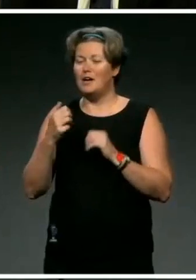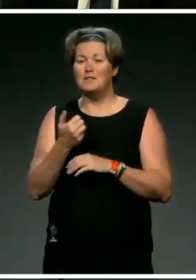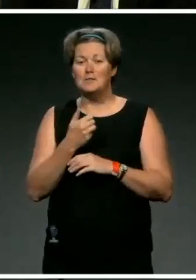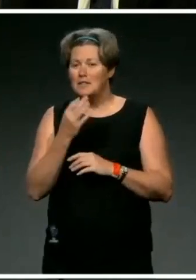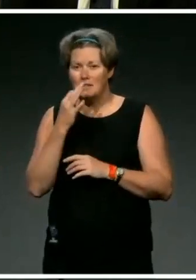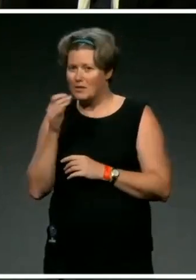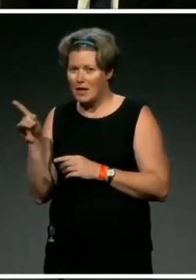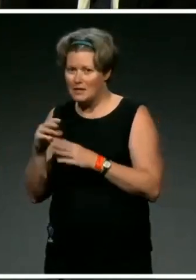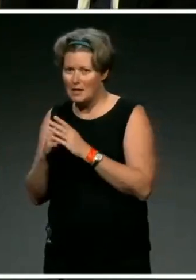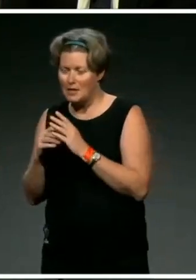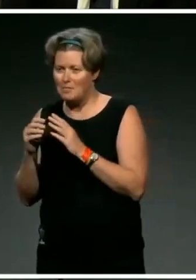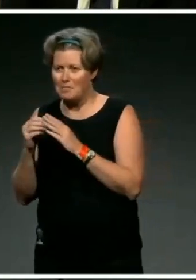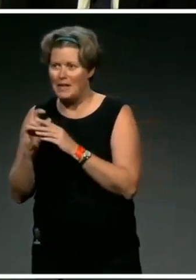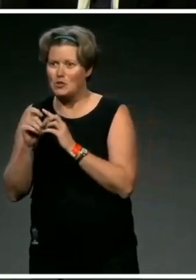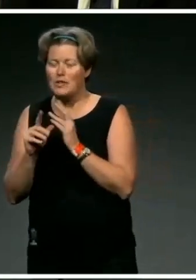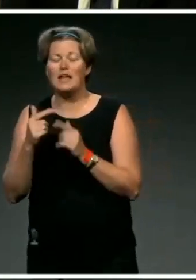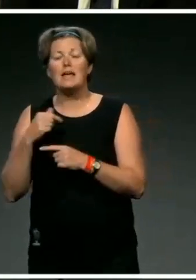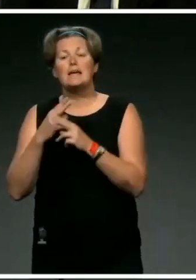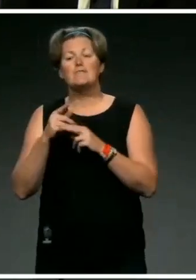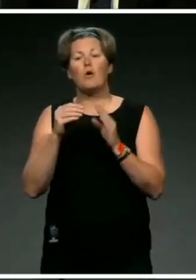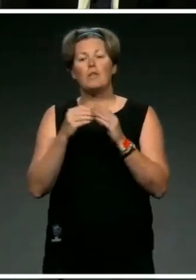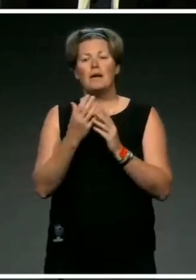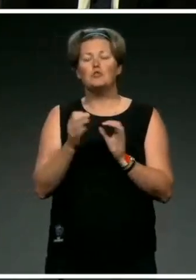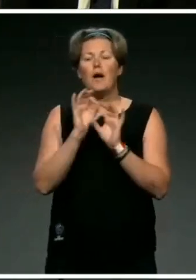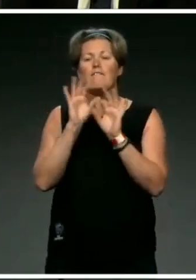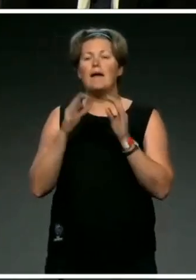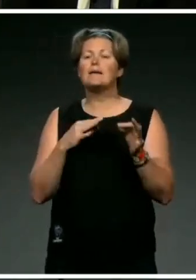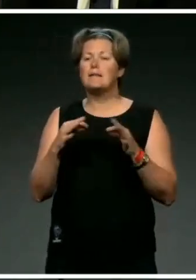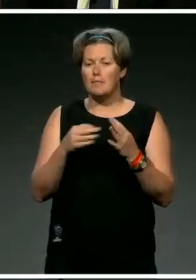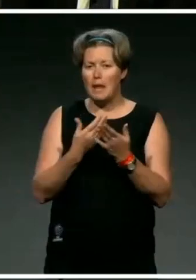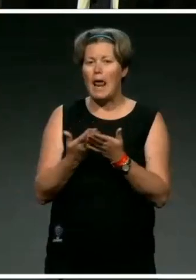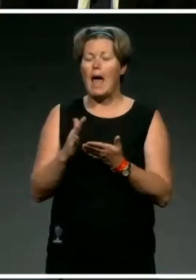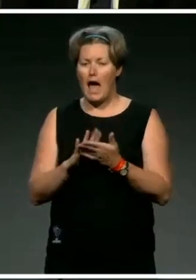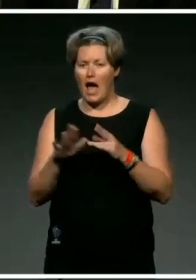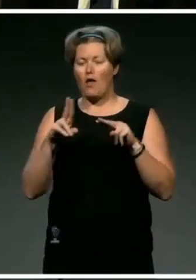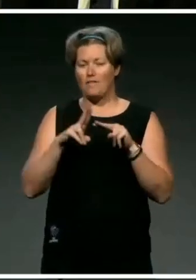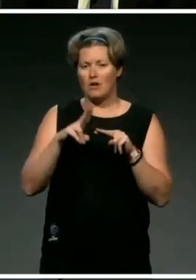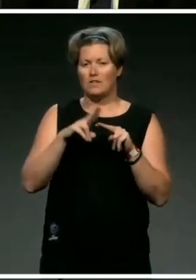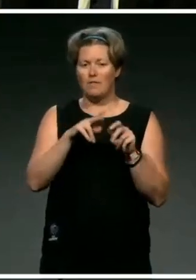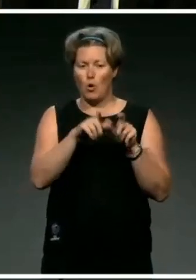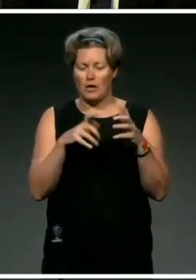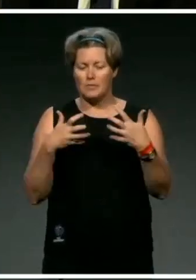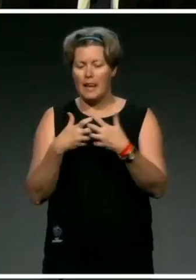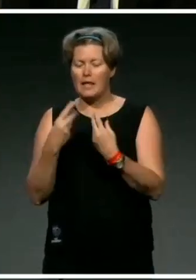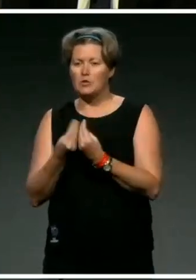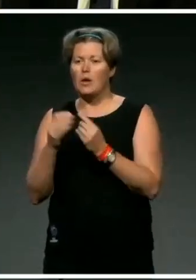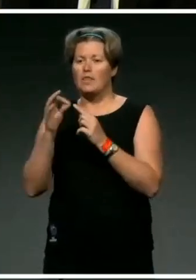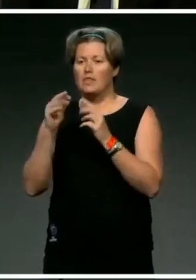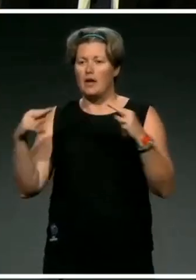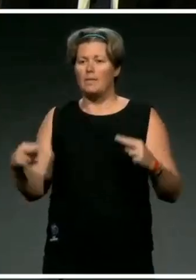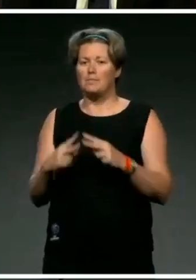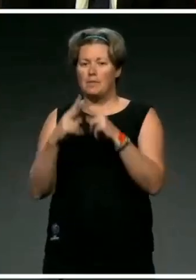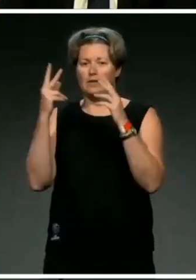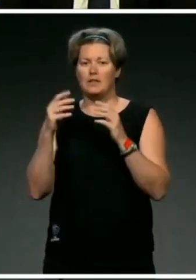to do that. It is asking the bank to have a clear plan for how its fossil fuel customers are aligned with the Paris Agreement. Not